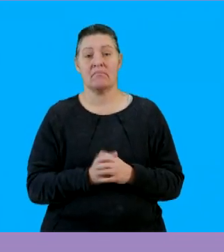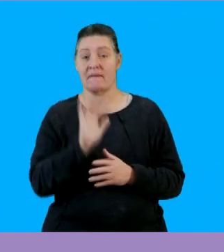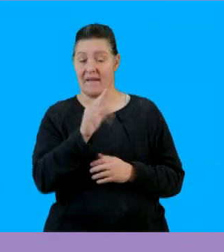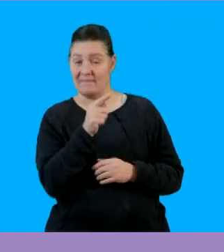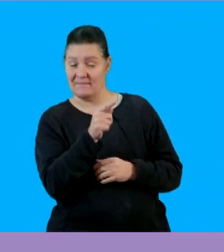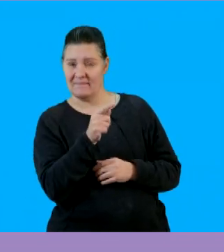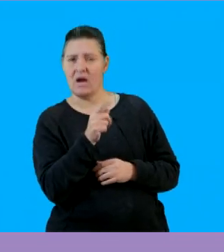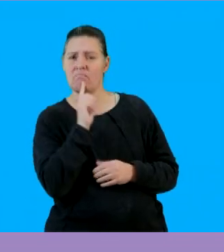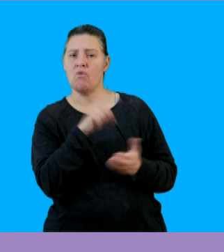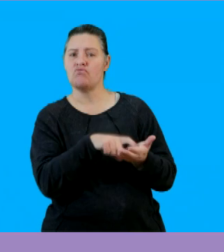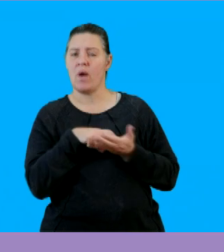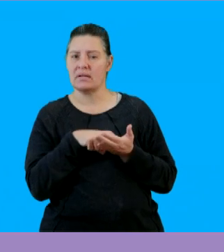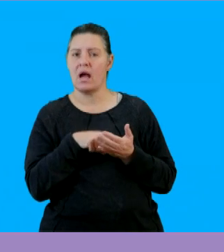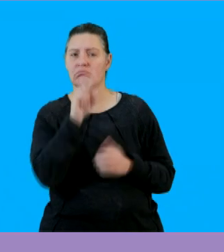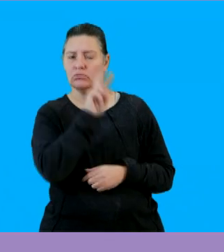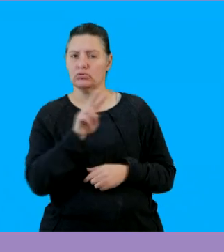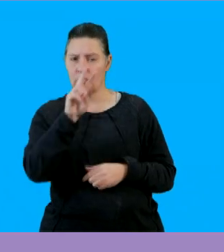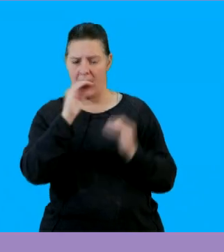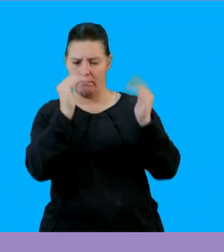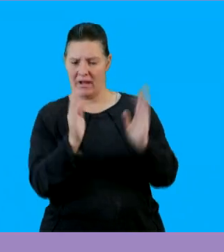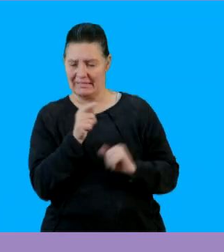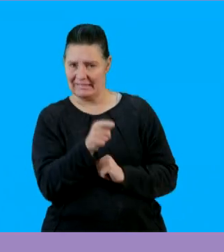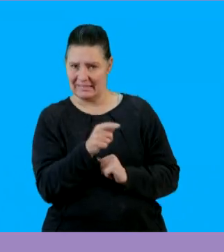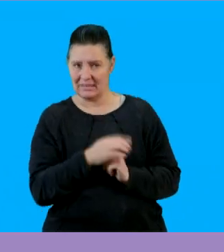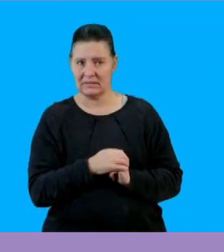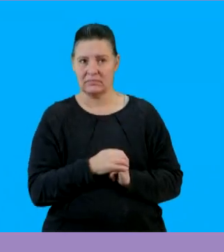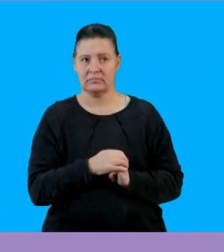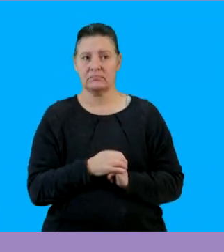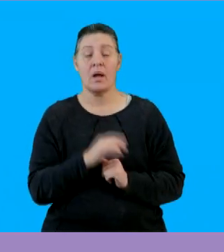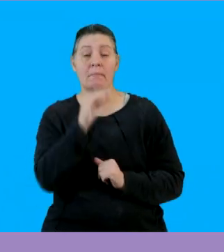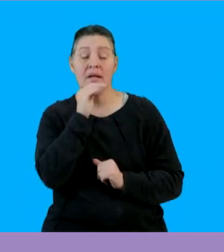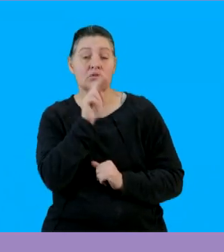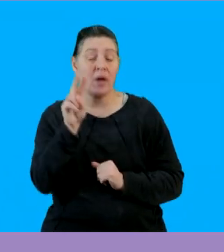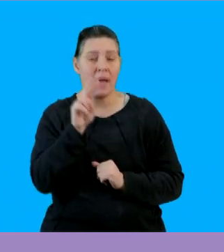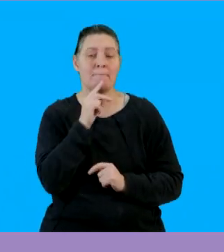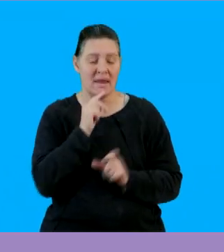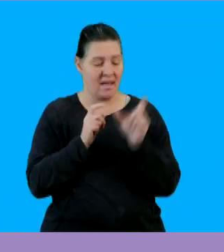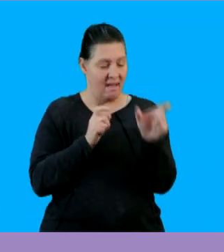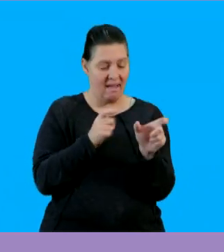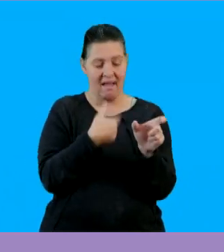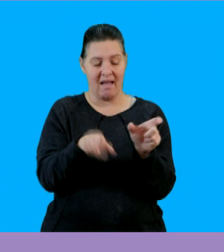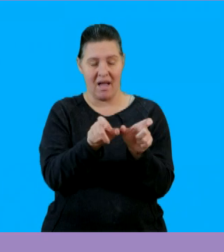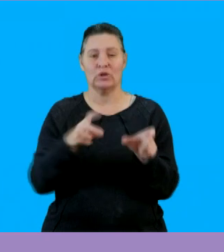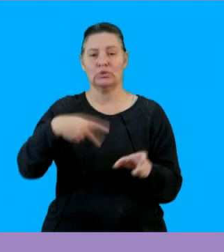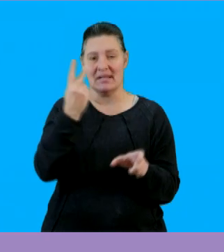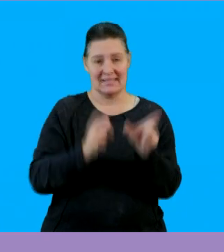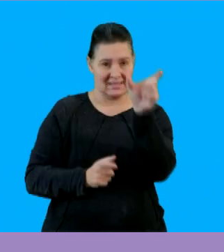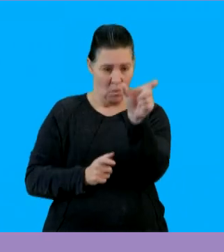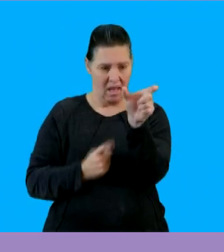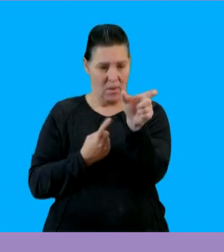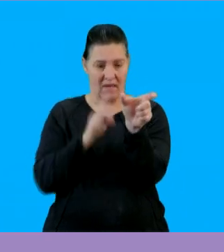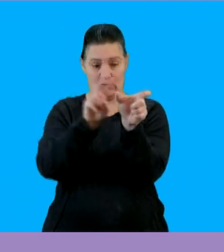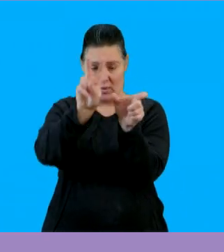so number five there it requires us to square the bracket so remember squaring means writing out a bracket